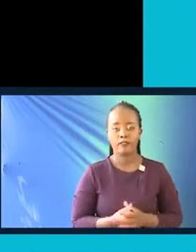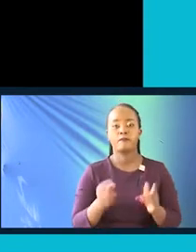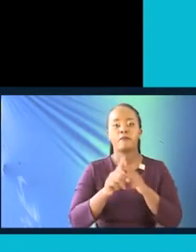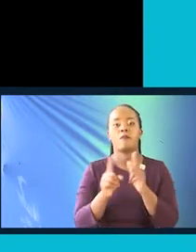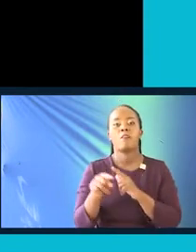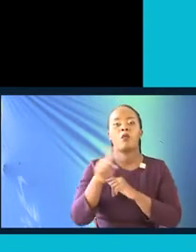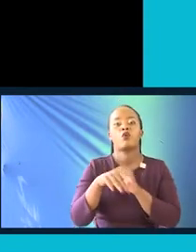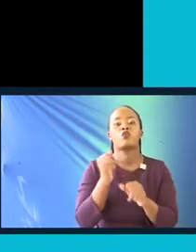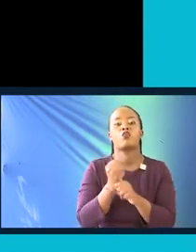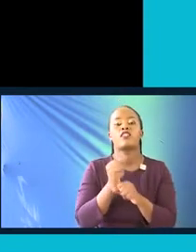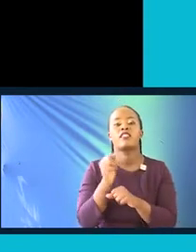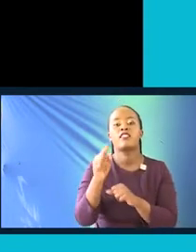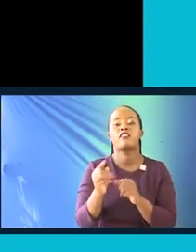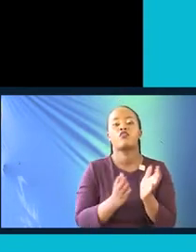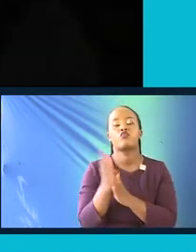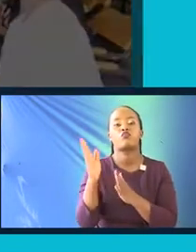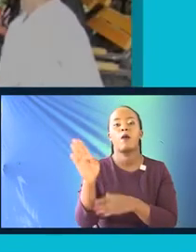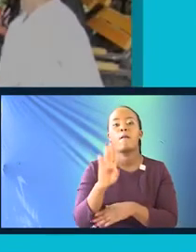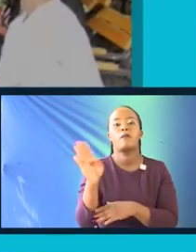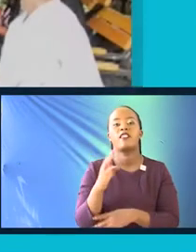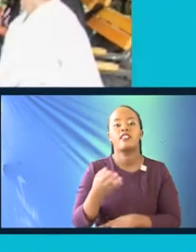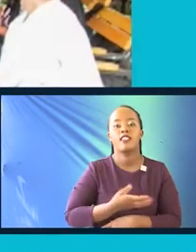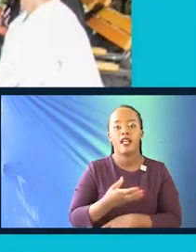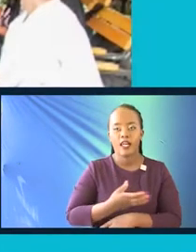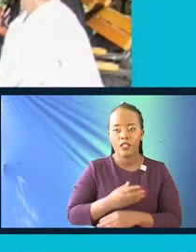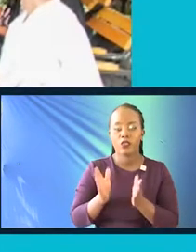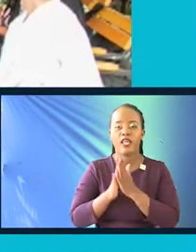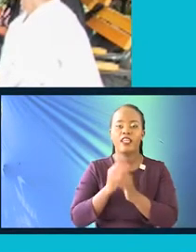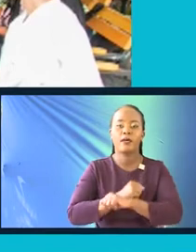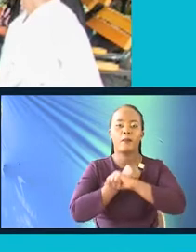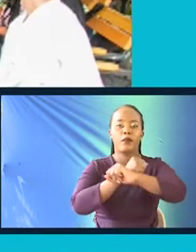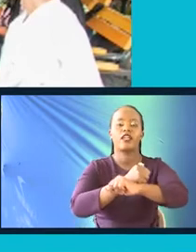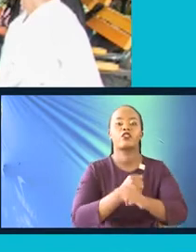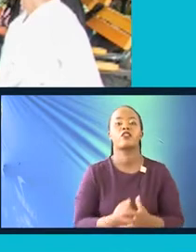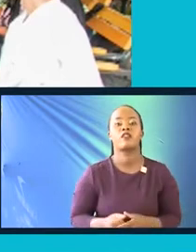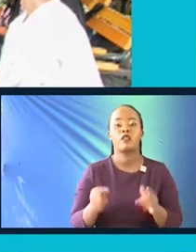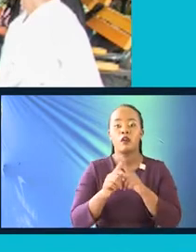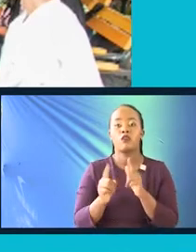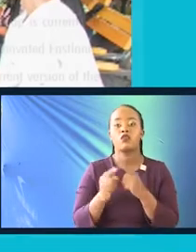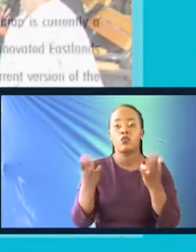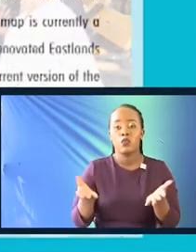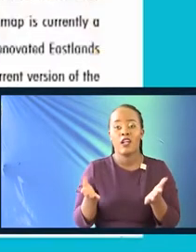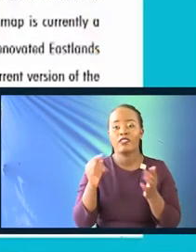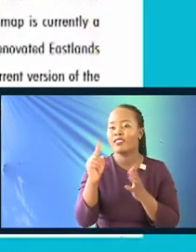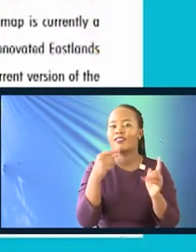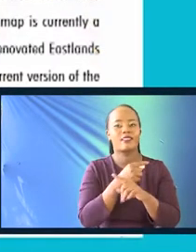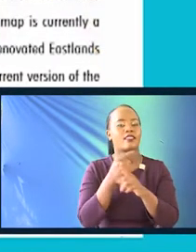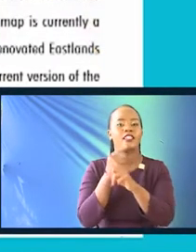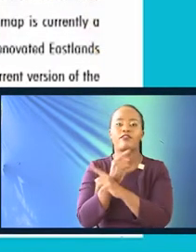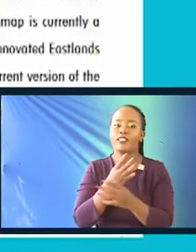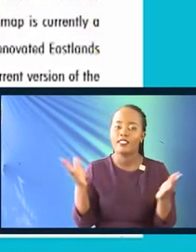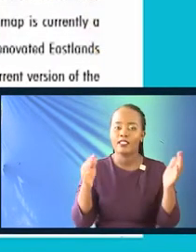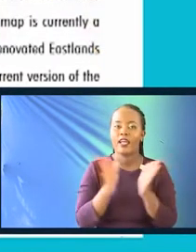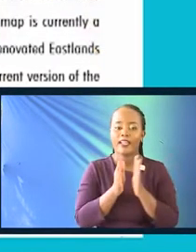did that through the support of British Council's Cultural Protection Fund as well, so many thanks for that. This is us brainstorming all these different things that